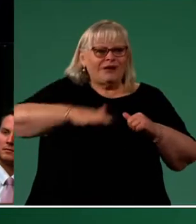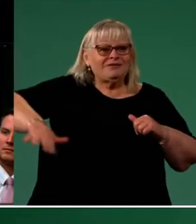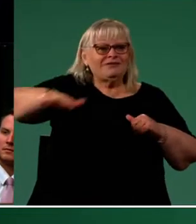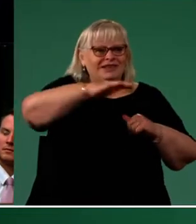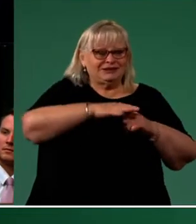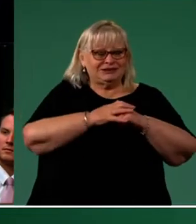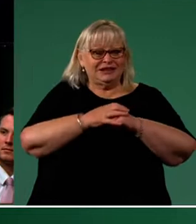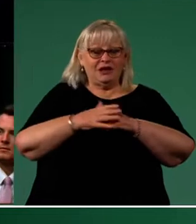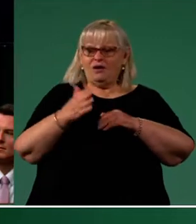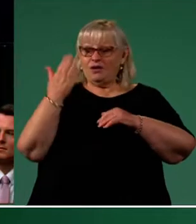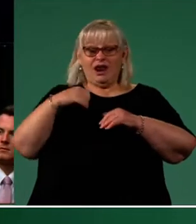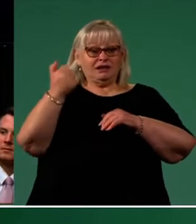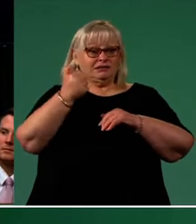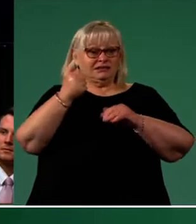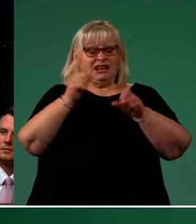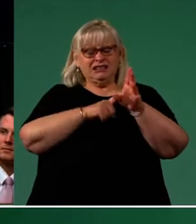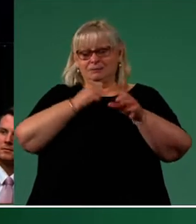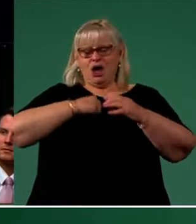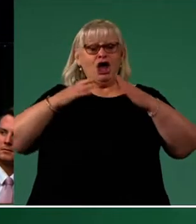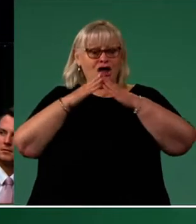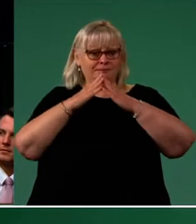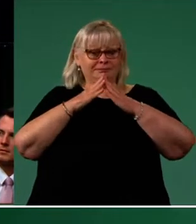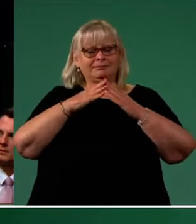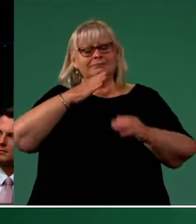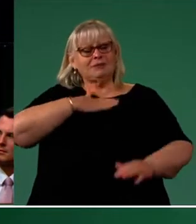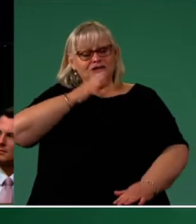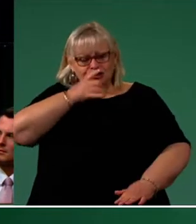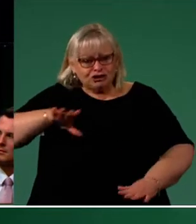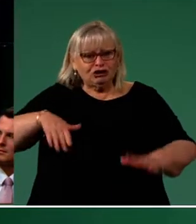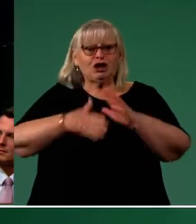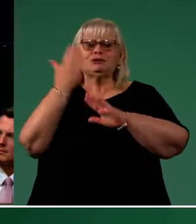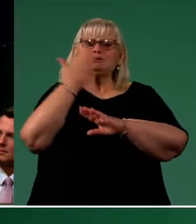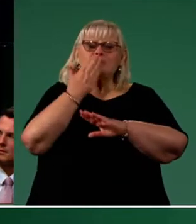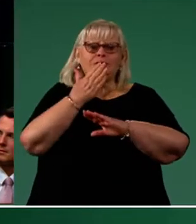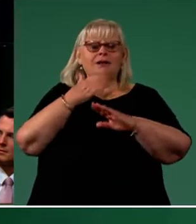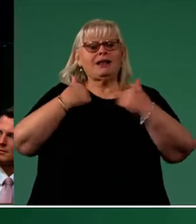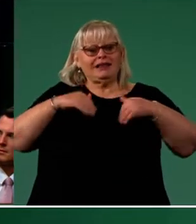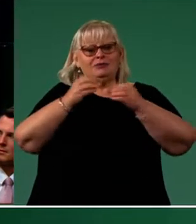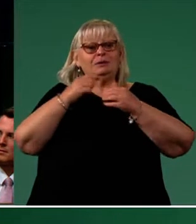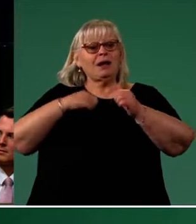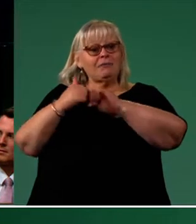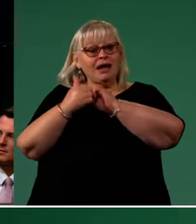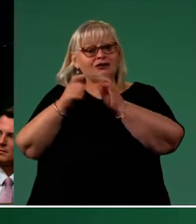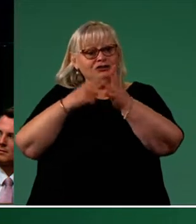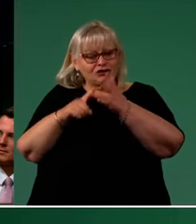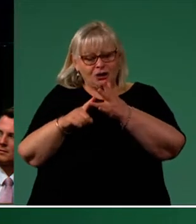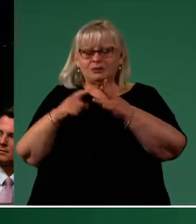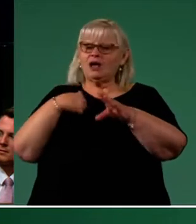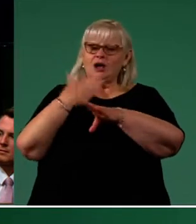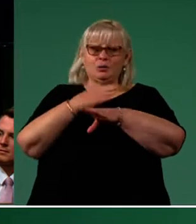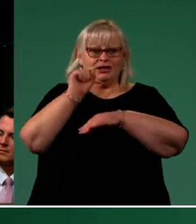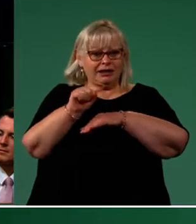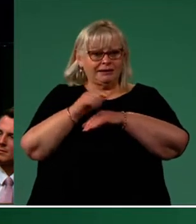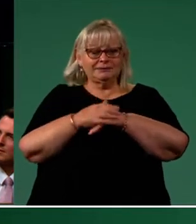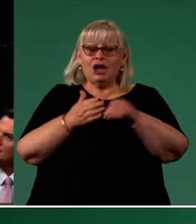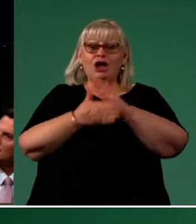been my home. It is where my kids go to school, where I live with my partner Joe and where I work. It's where I go to